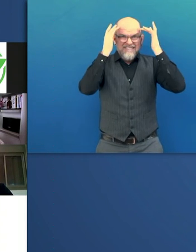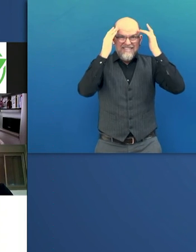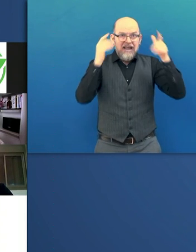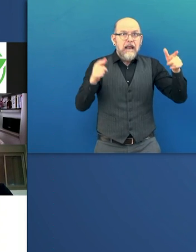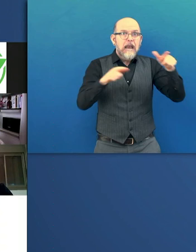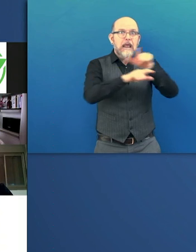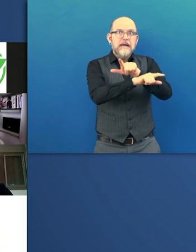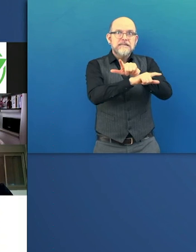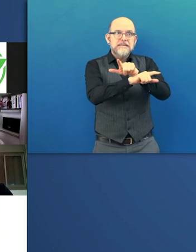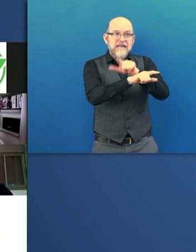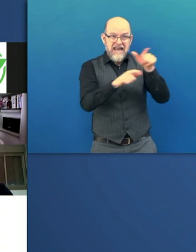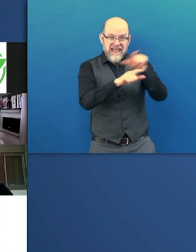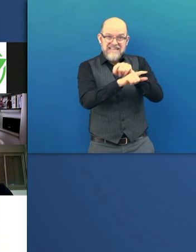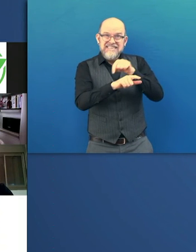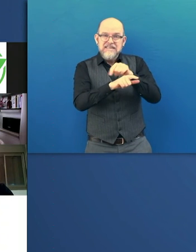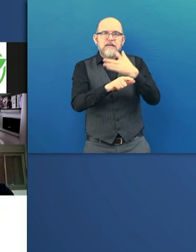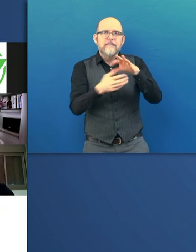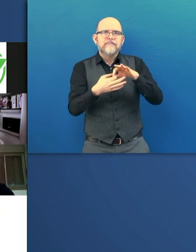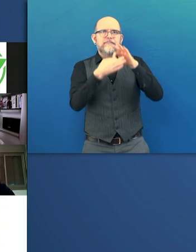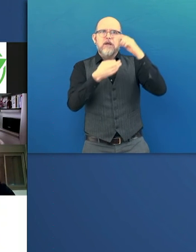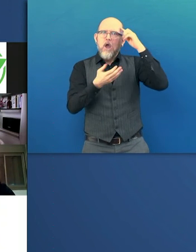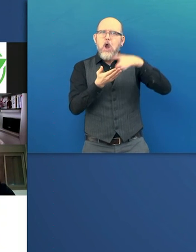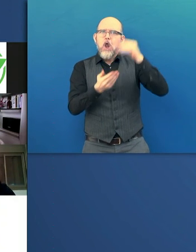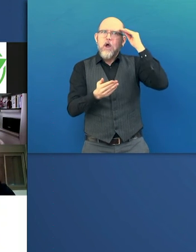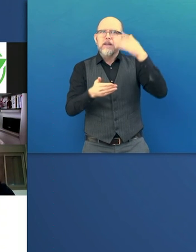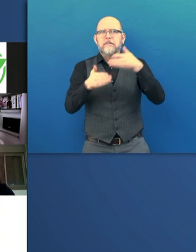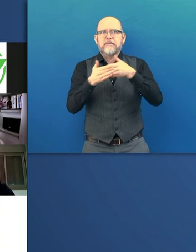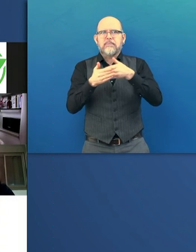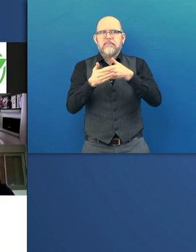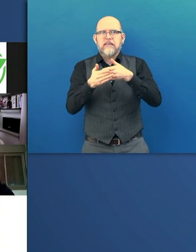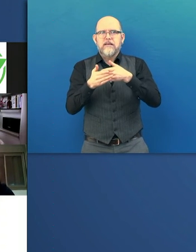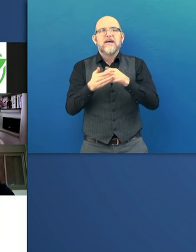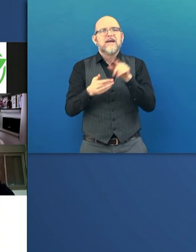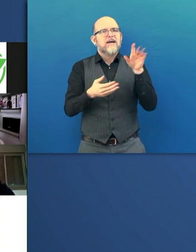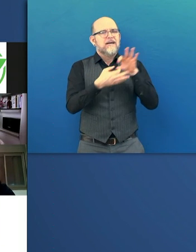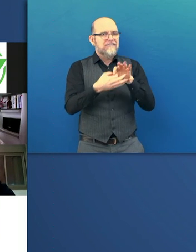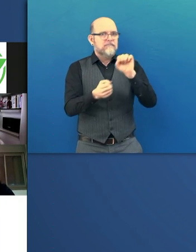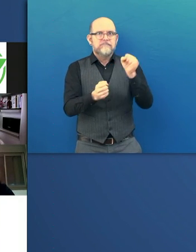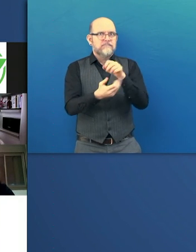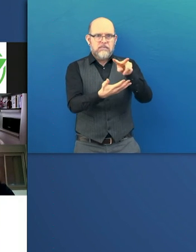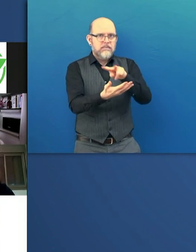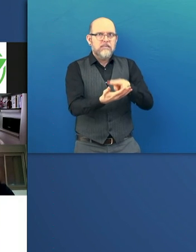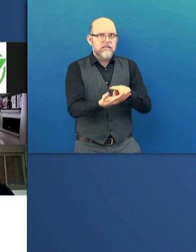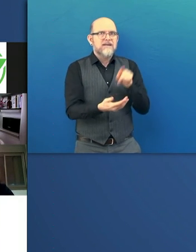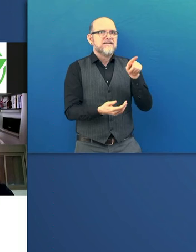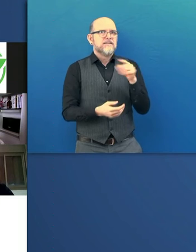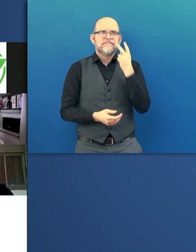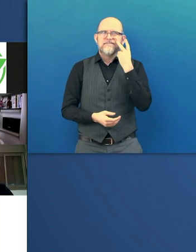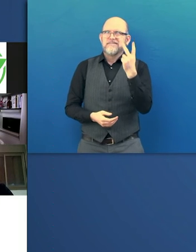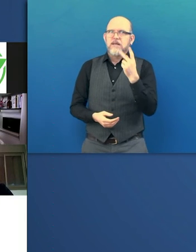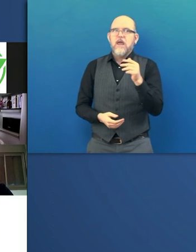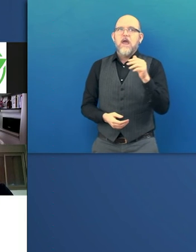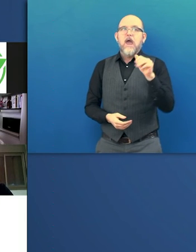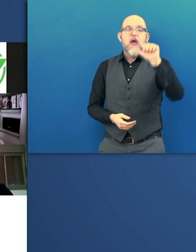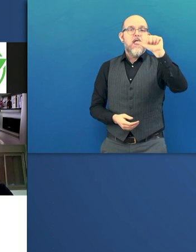disability. The problems are mostly in reading. And it is mostly comorbid with ADHD. And